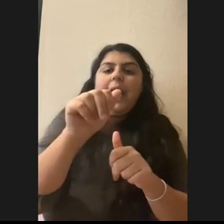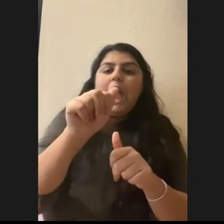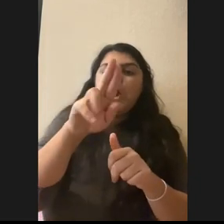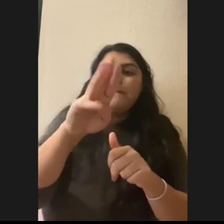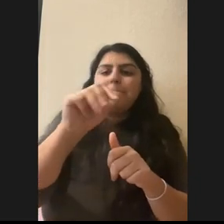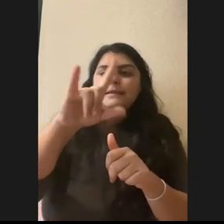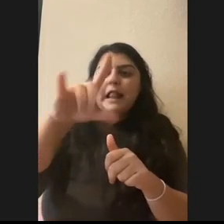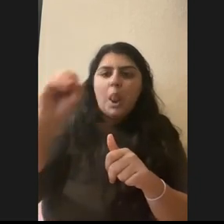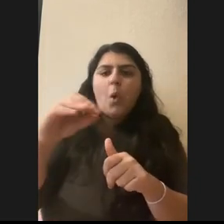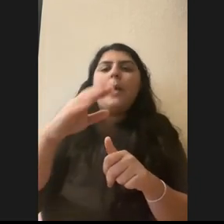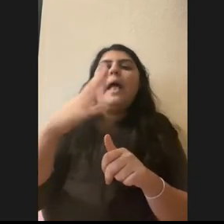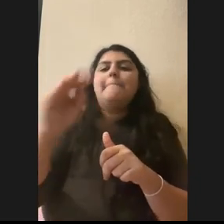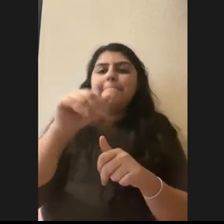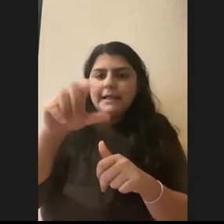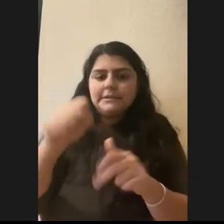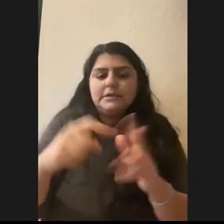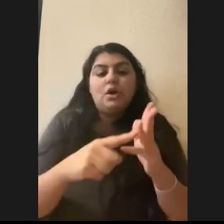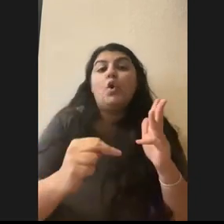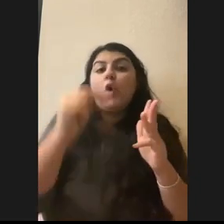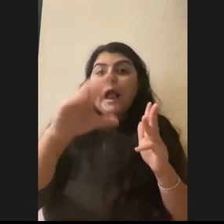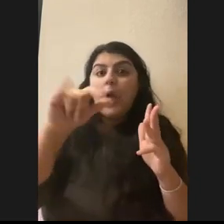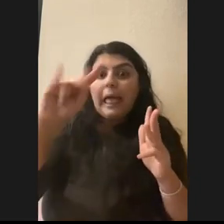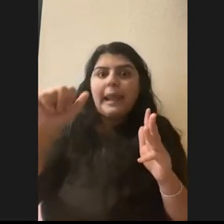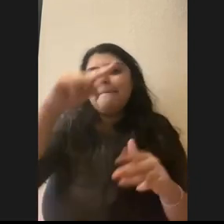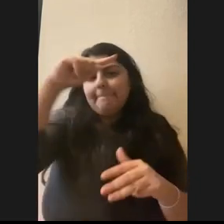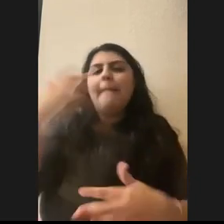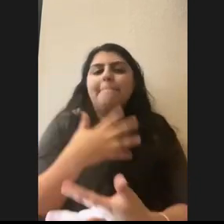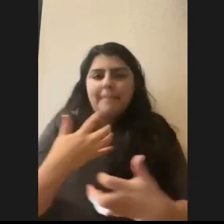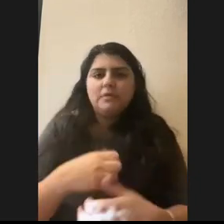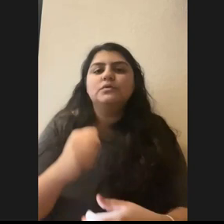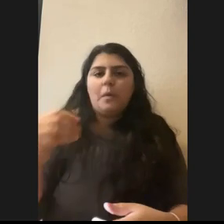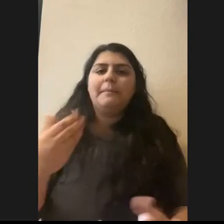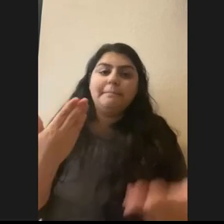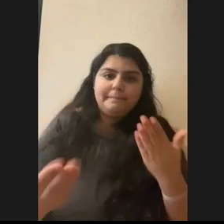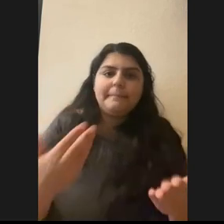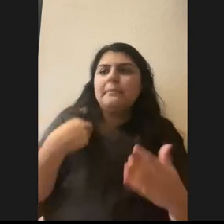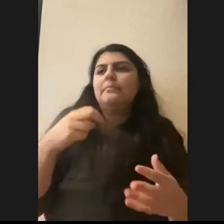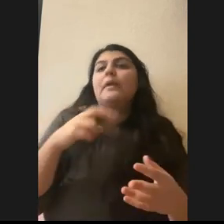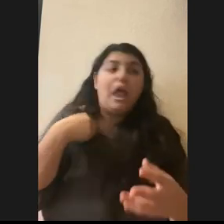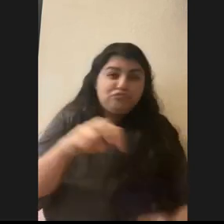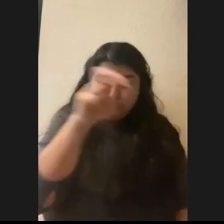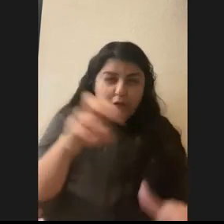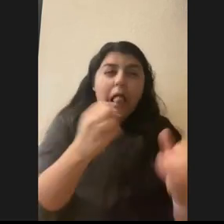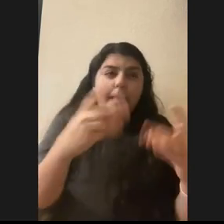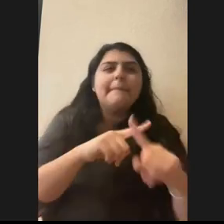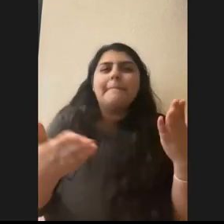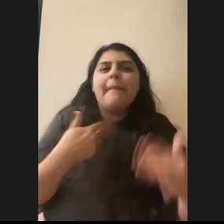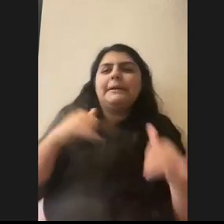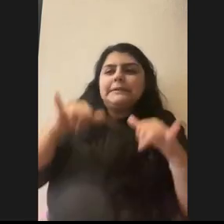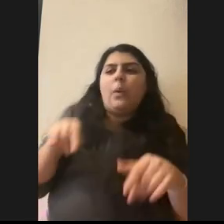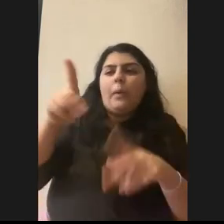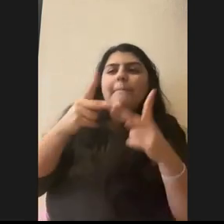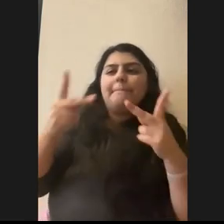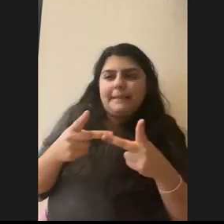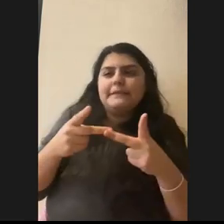black bear. So I've traveled a bit. Um, I may, you know, stay put for a little while soon and just focus on one species for a few years,